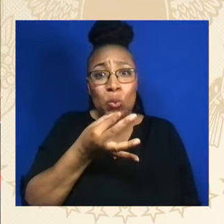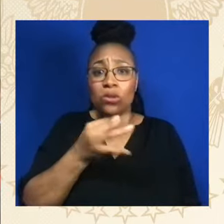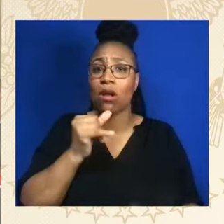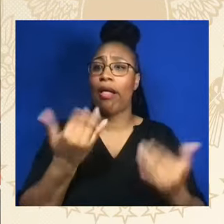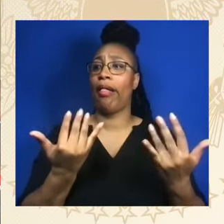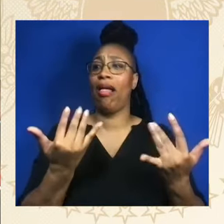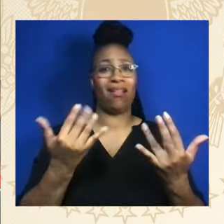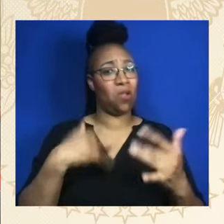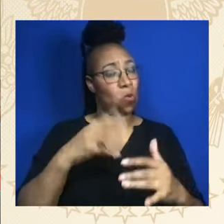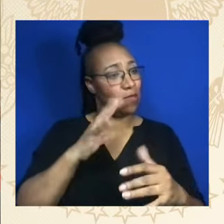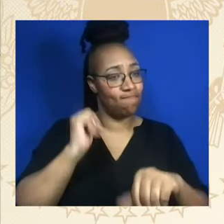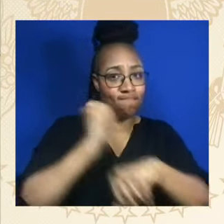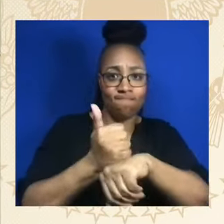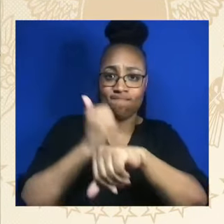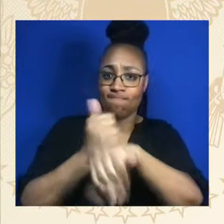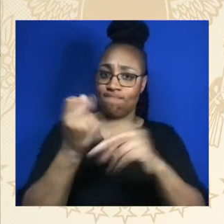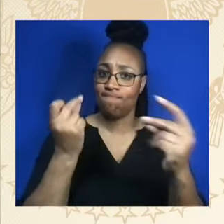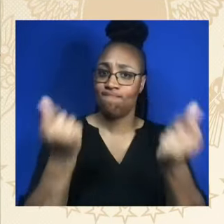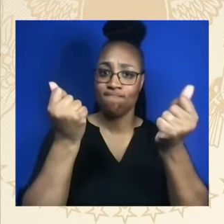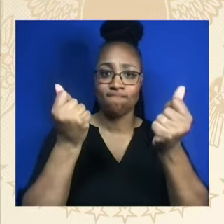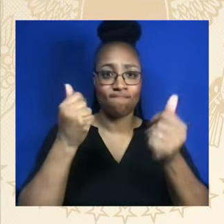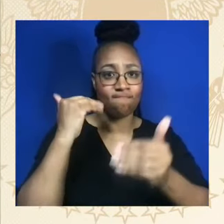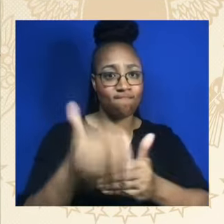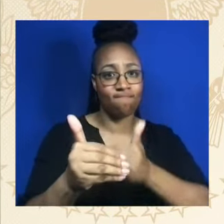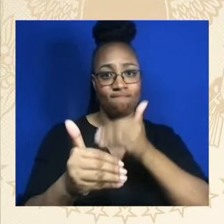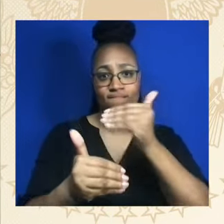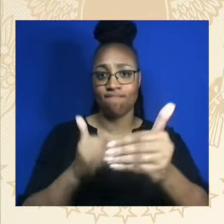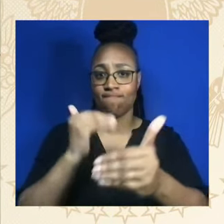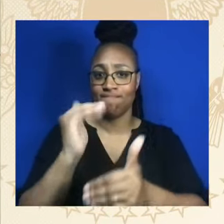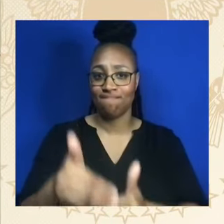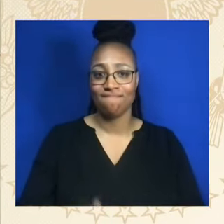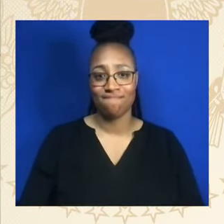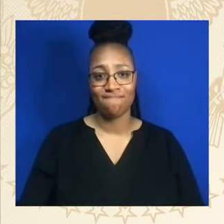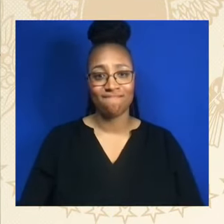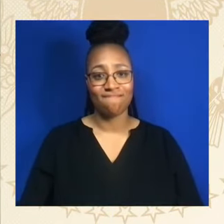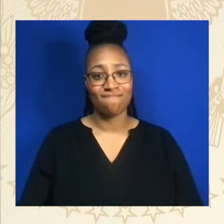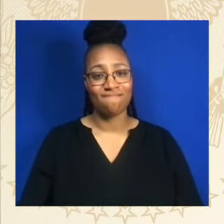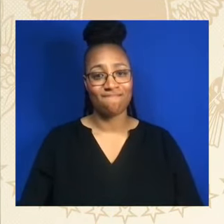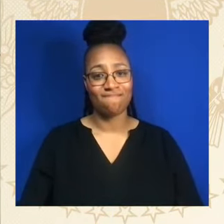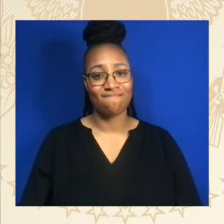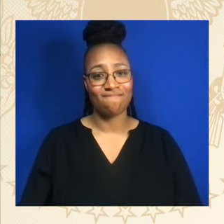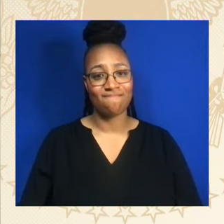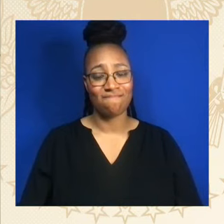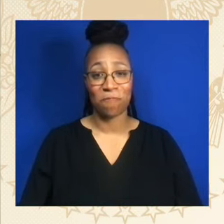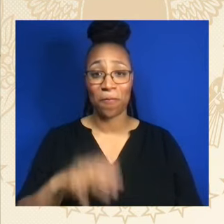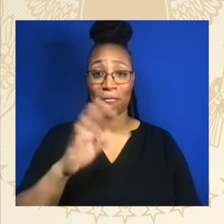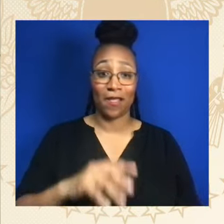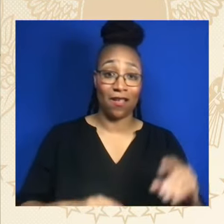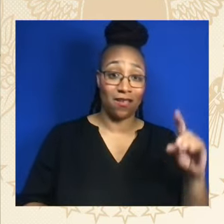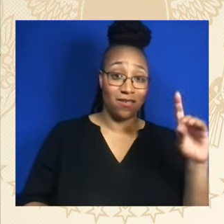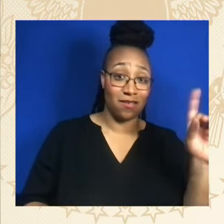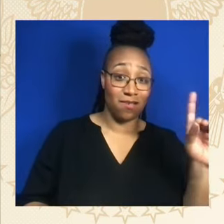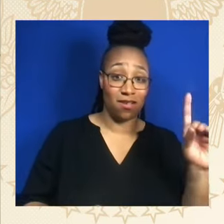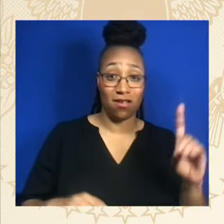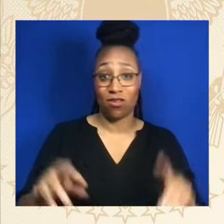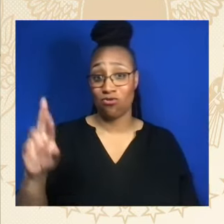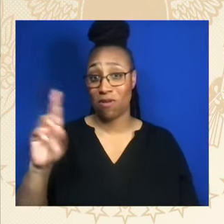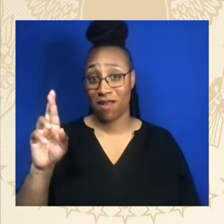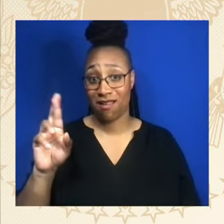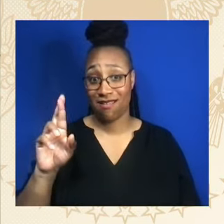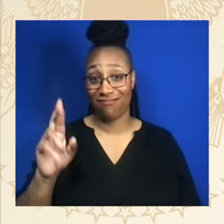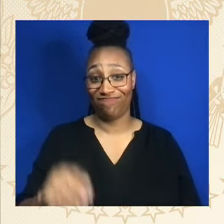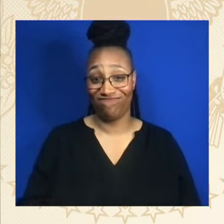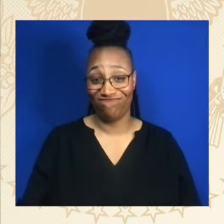I signed the Bipartisan Electoral Account Reform Act to protect the will of the people and the peaceful transfer of power. We must get the